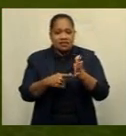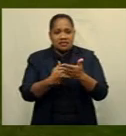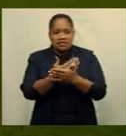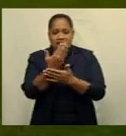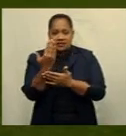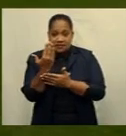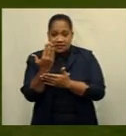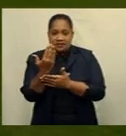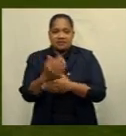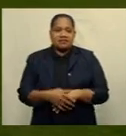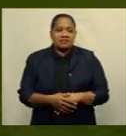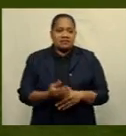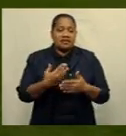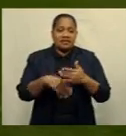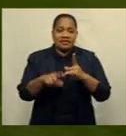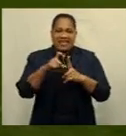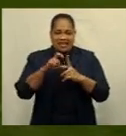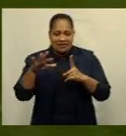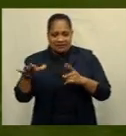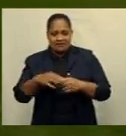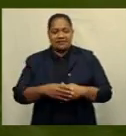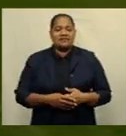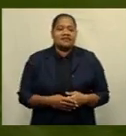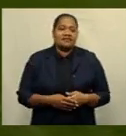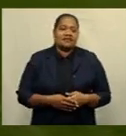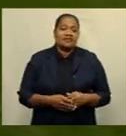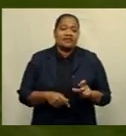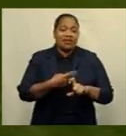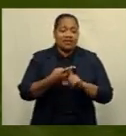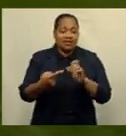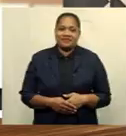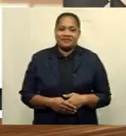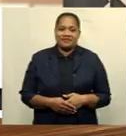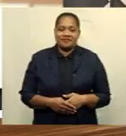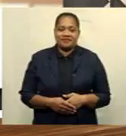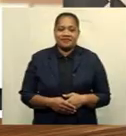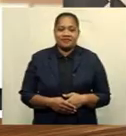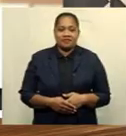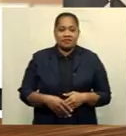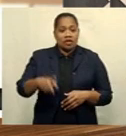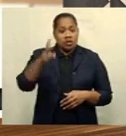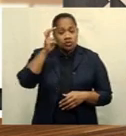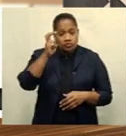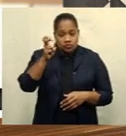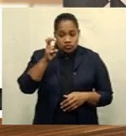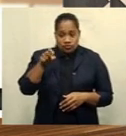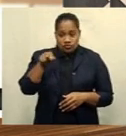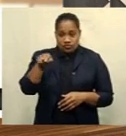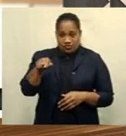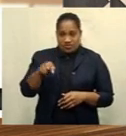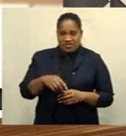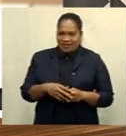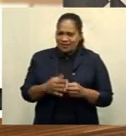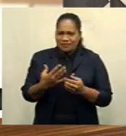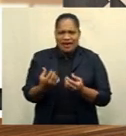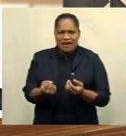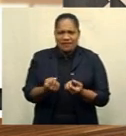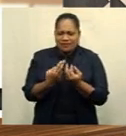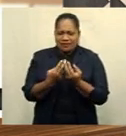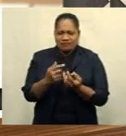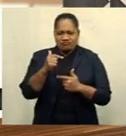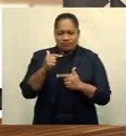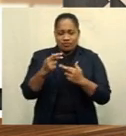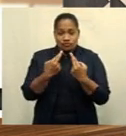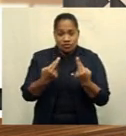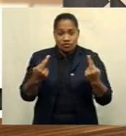Hamilton a week later. Carlene Itavi, FBC Sport. Training amidst a pandemic with limited resources is